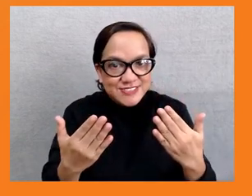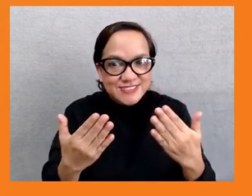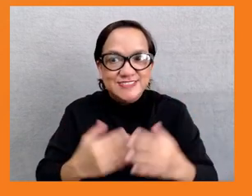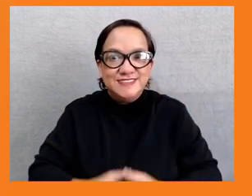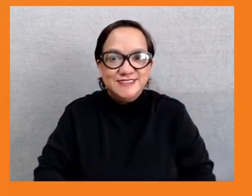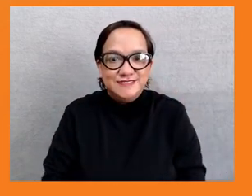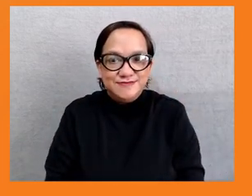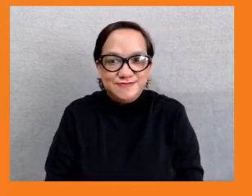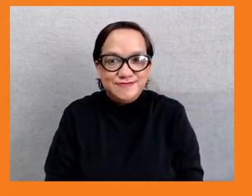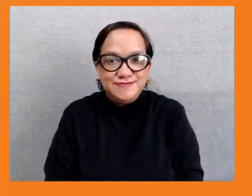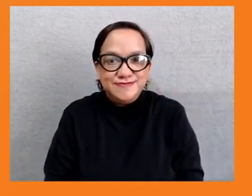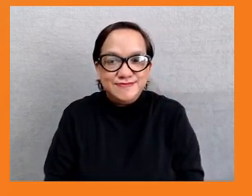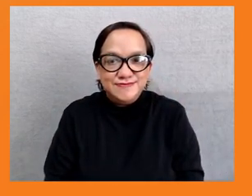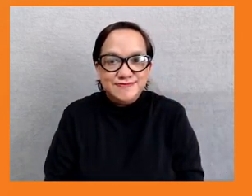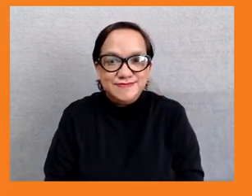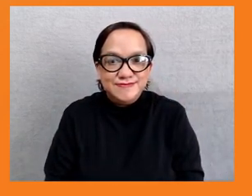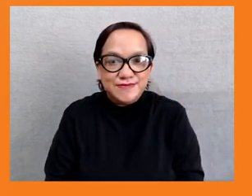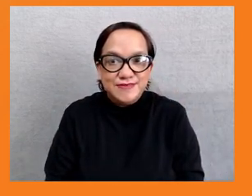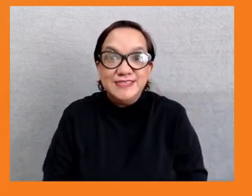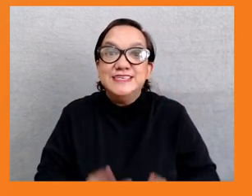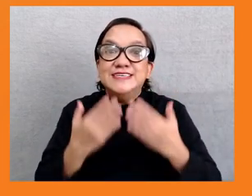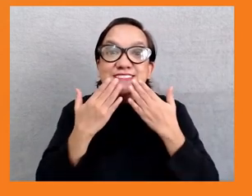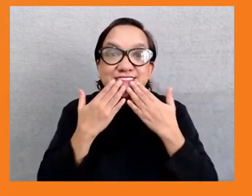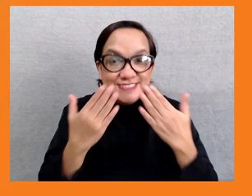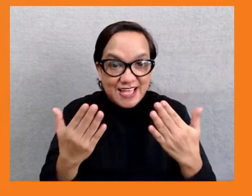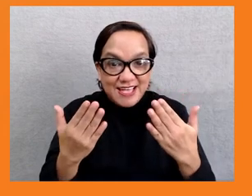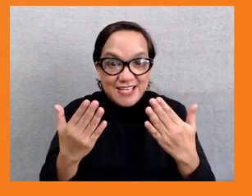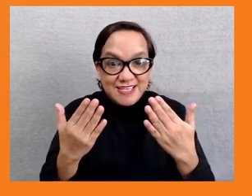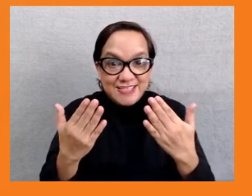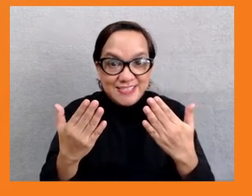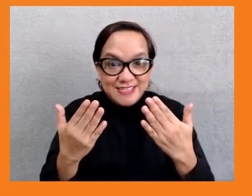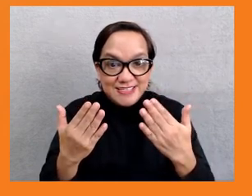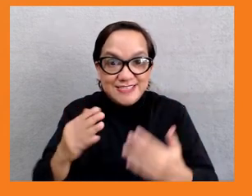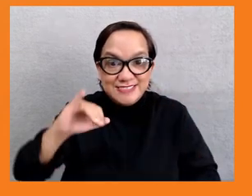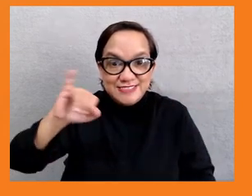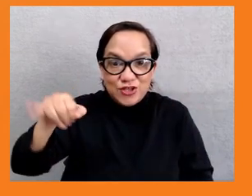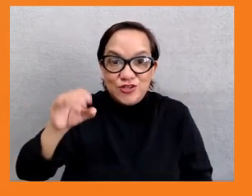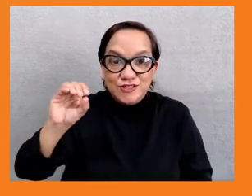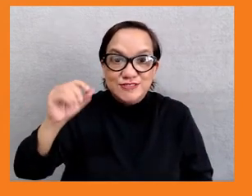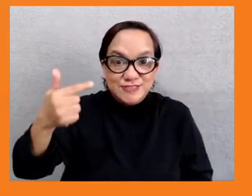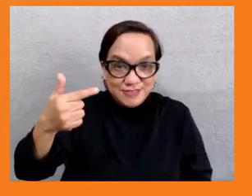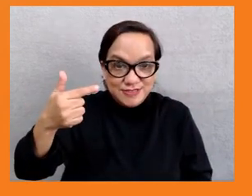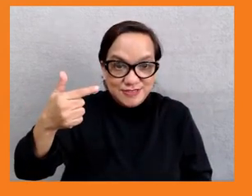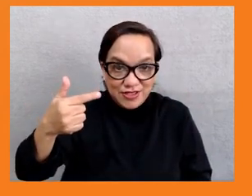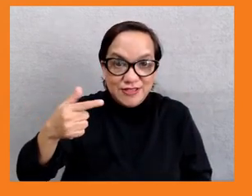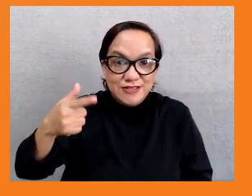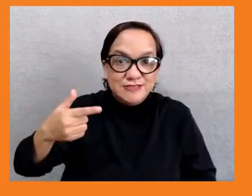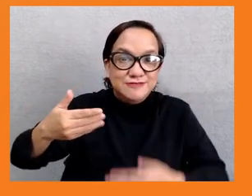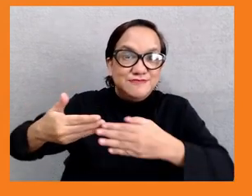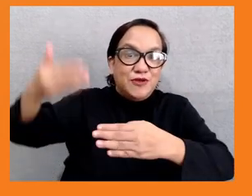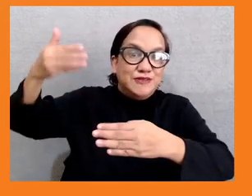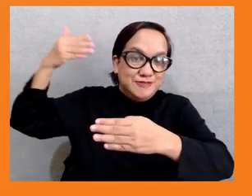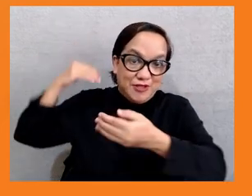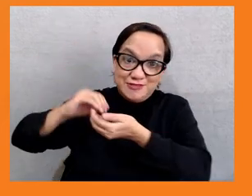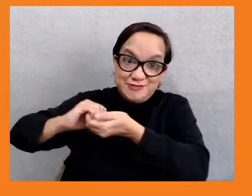Thank you so much for giving that excellent overview. There has been a history of collaboration of ATB with CSOs and there's definitely